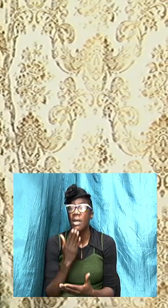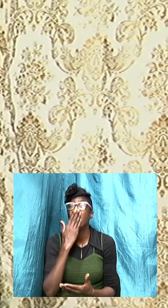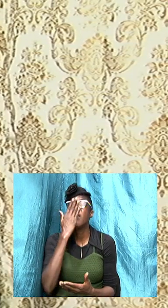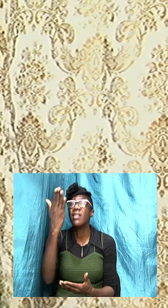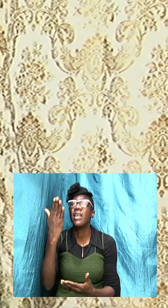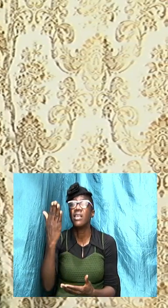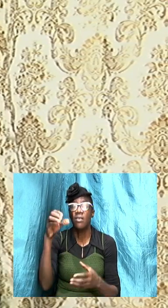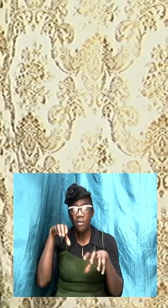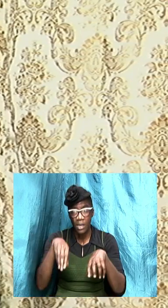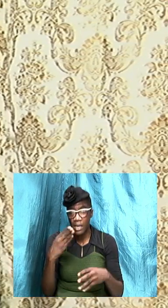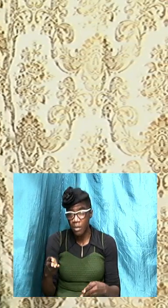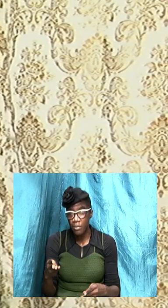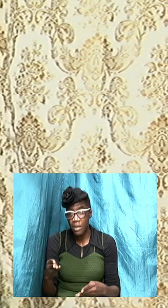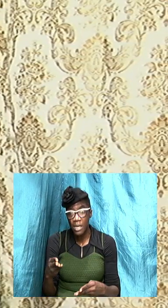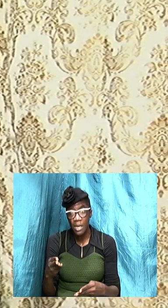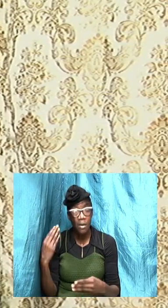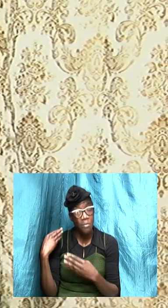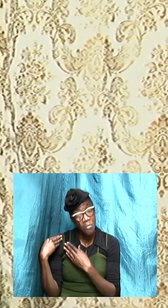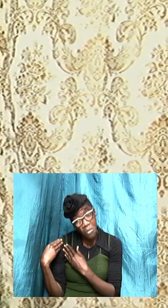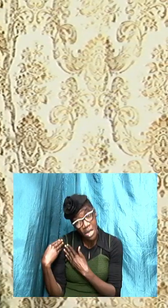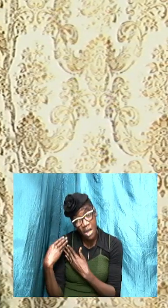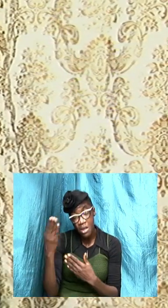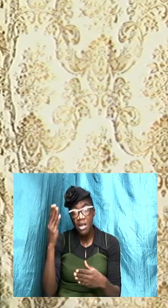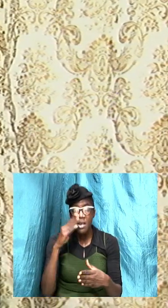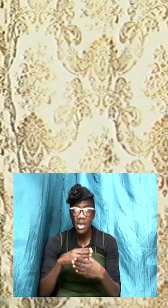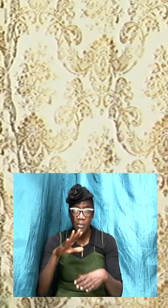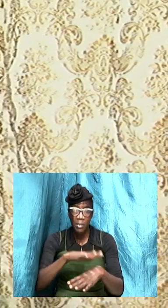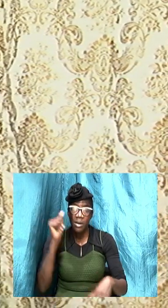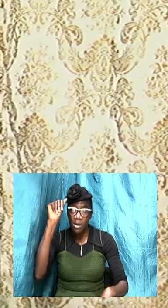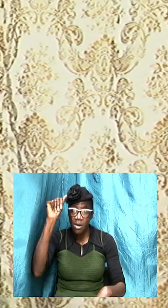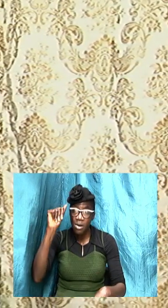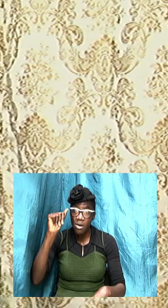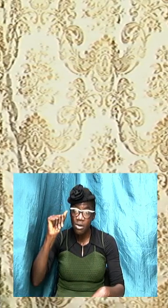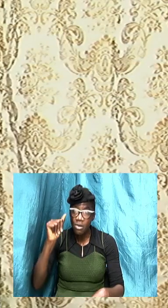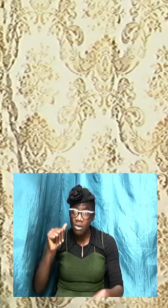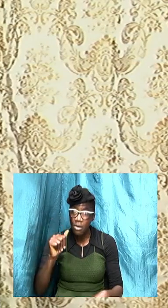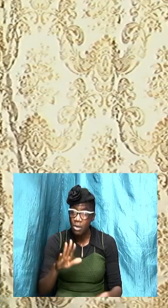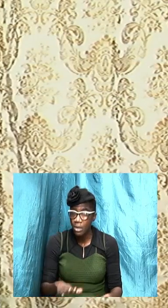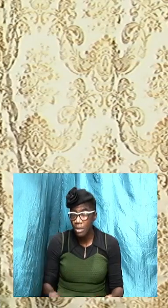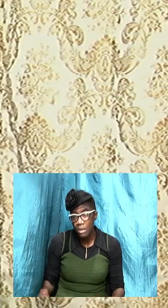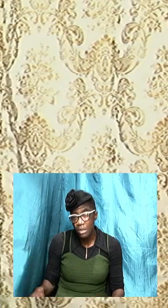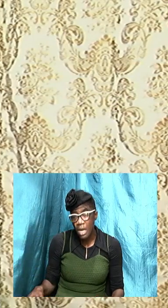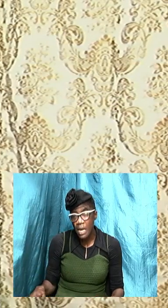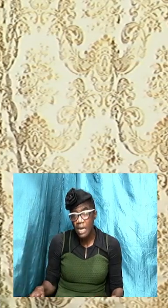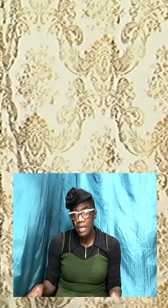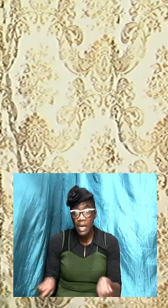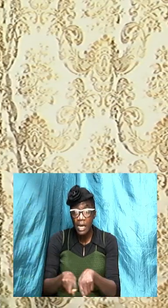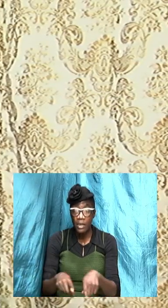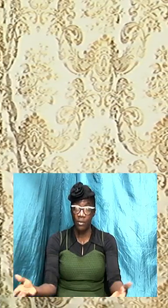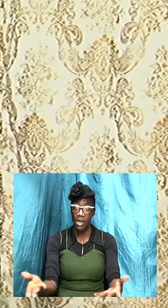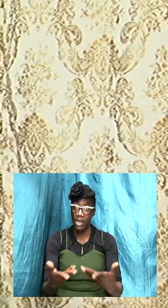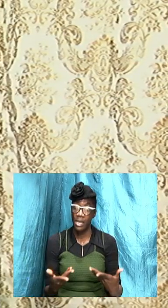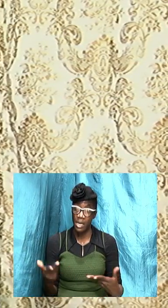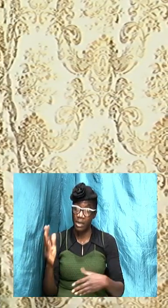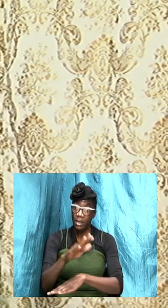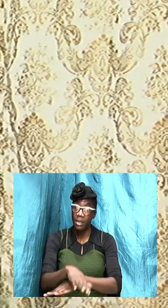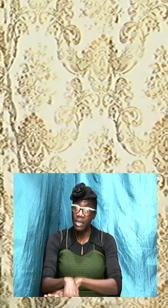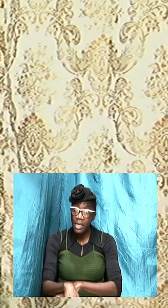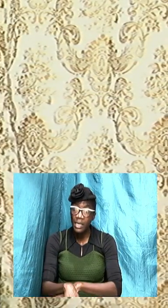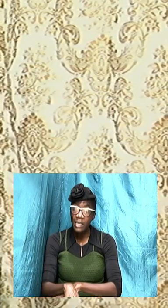we can be bear your name and we call your son God as we are here tonight and we